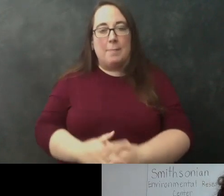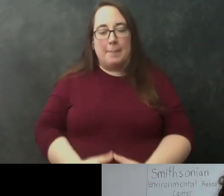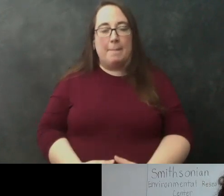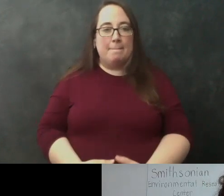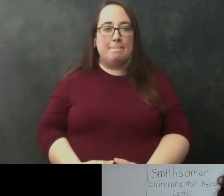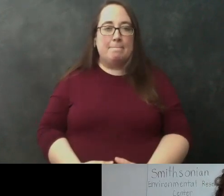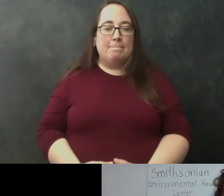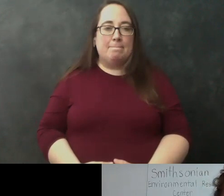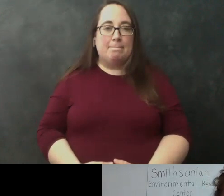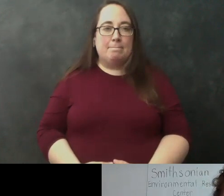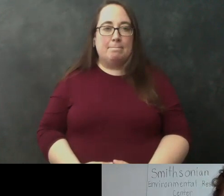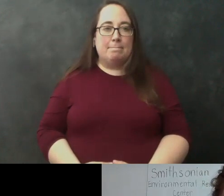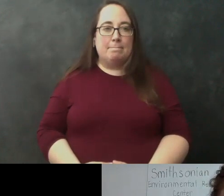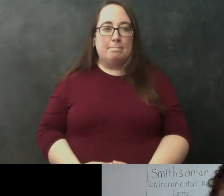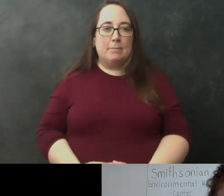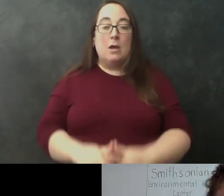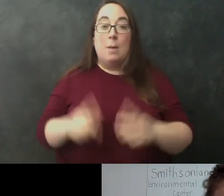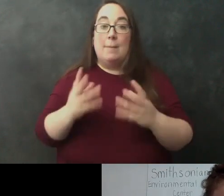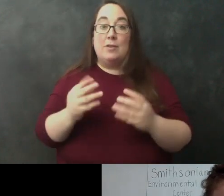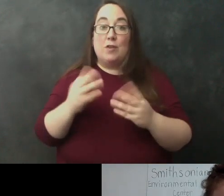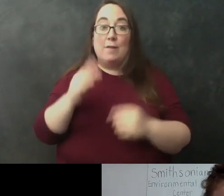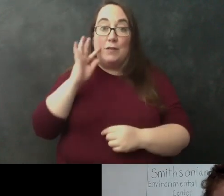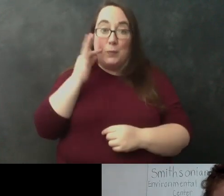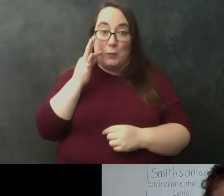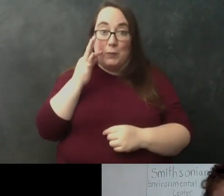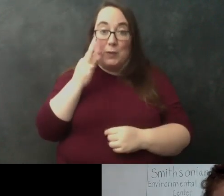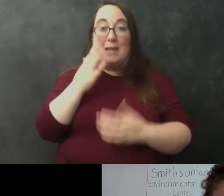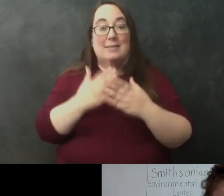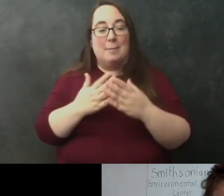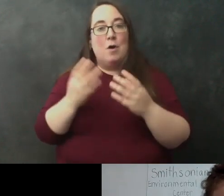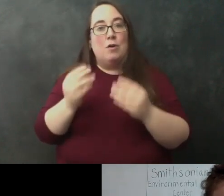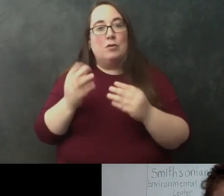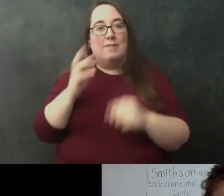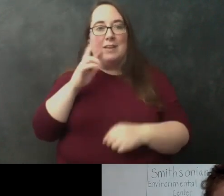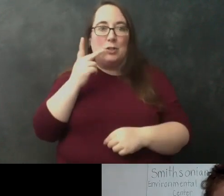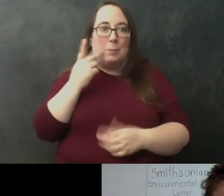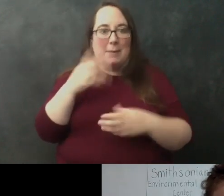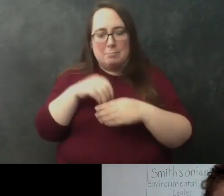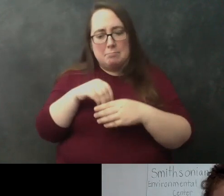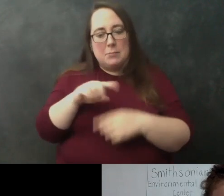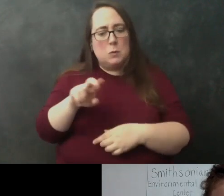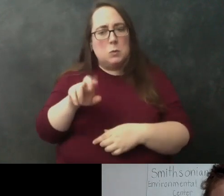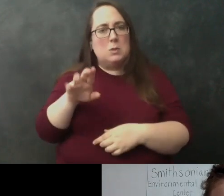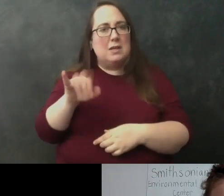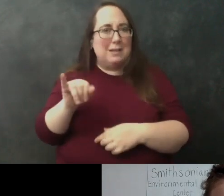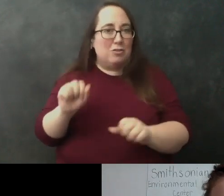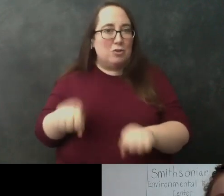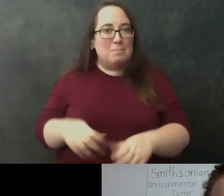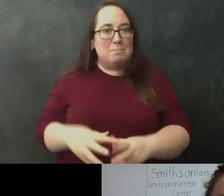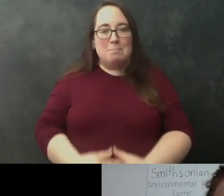um but a lot of the softer fruits um and some of the softer vegetables like maybe the inside of zucchini you could extract dna from those